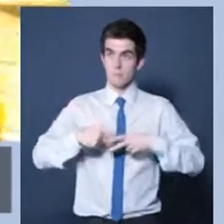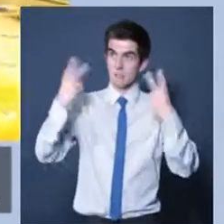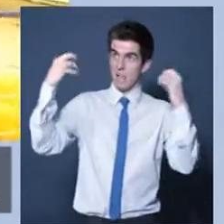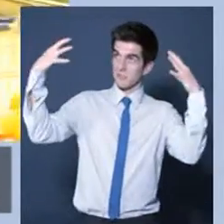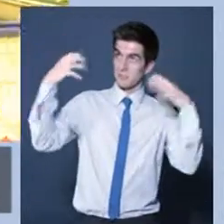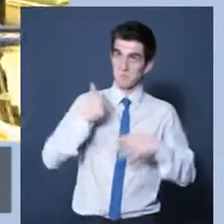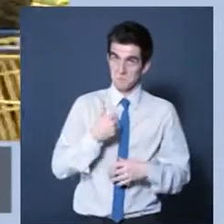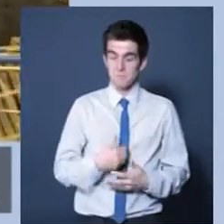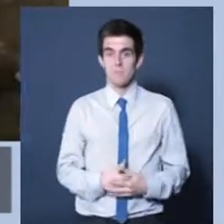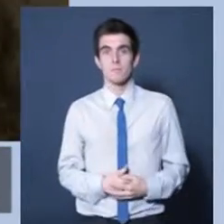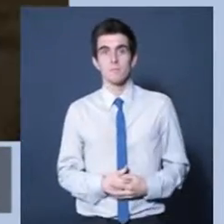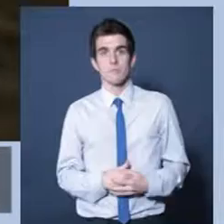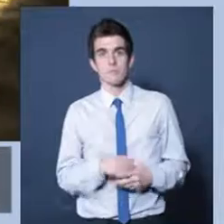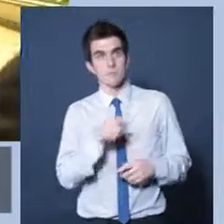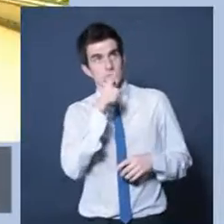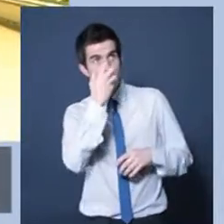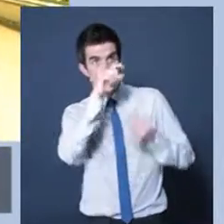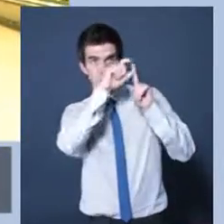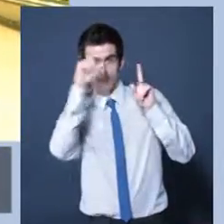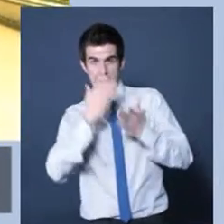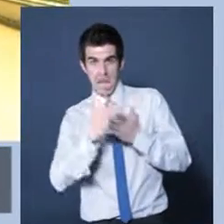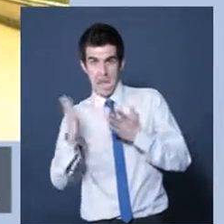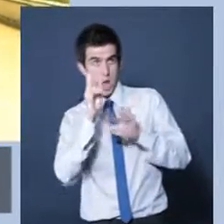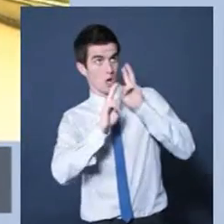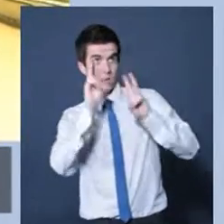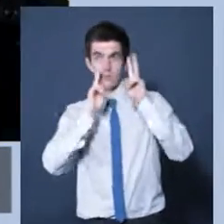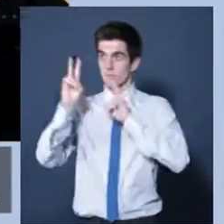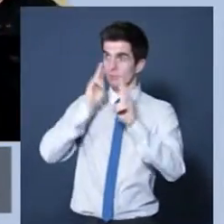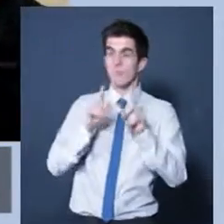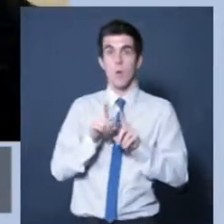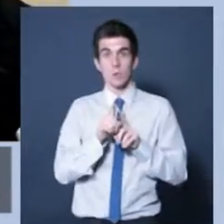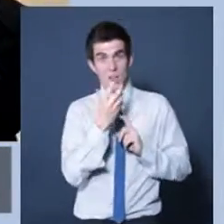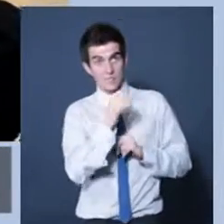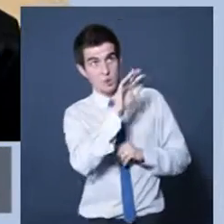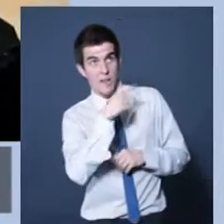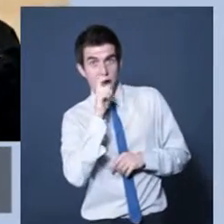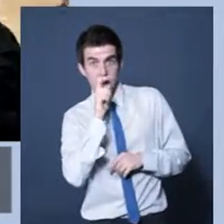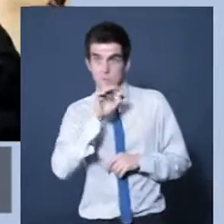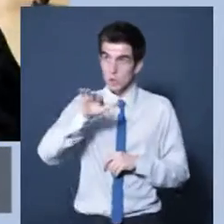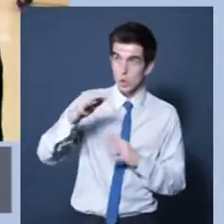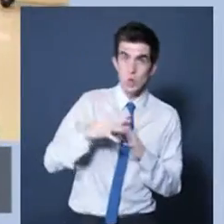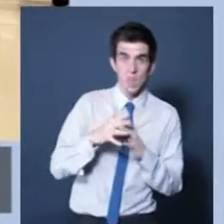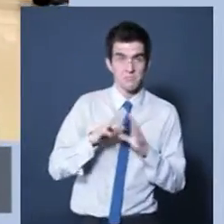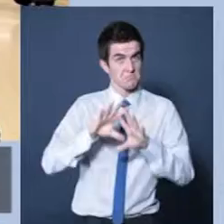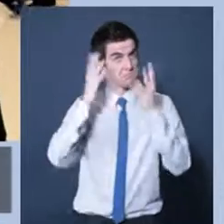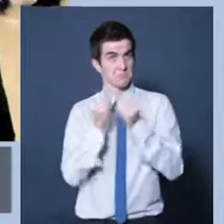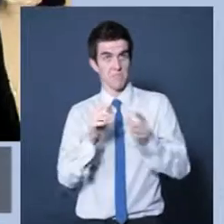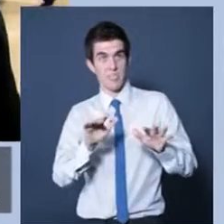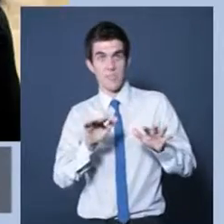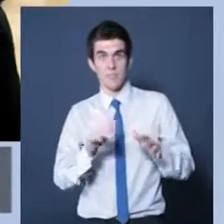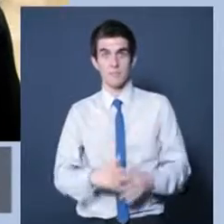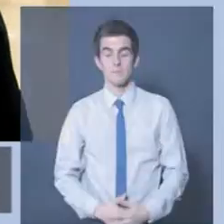Wide aisles. Bright lighting. Good signage. Cafes, toilets.